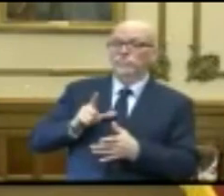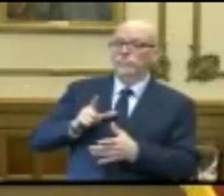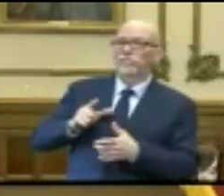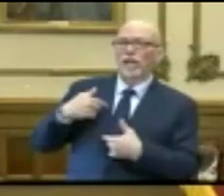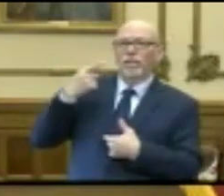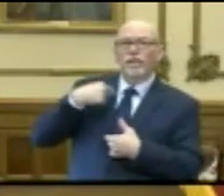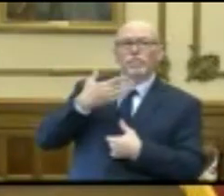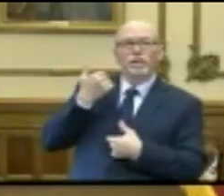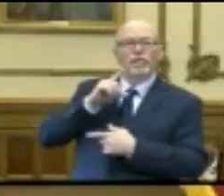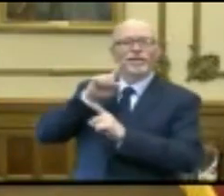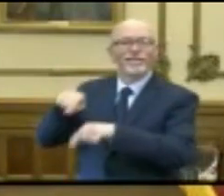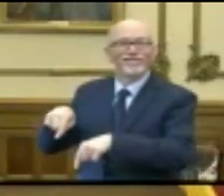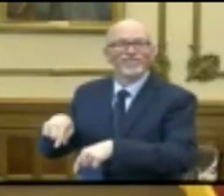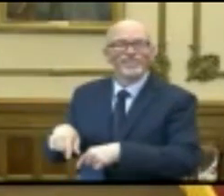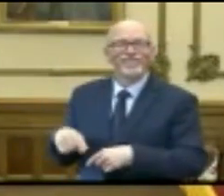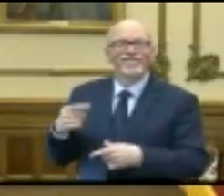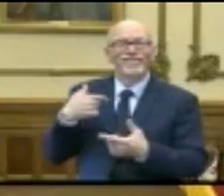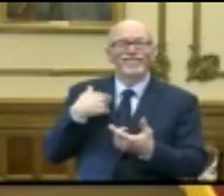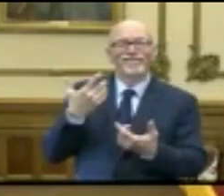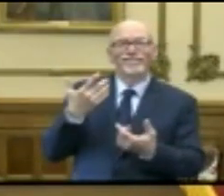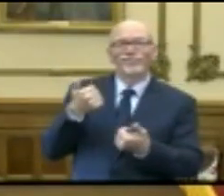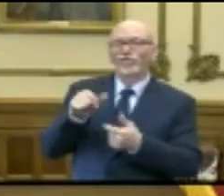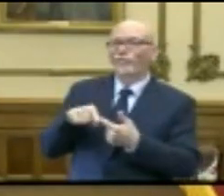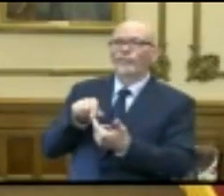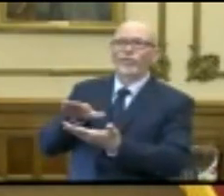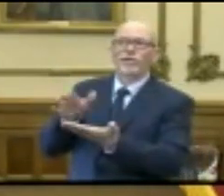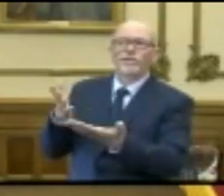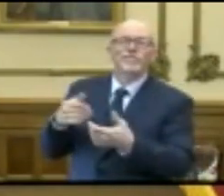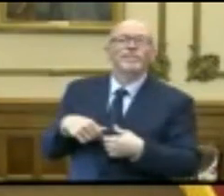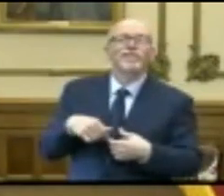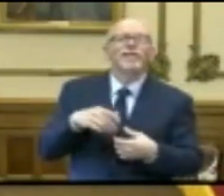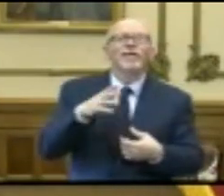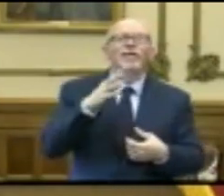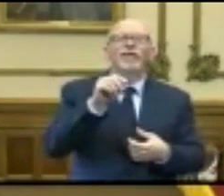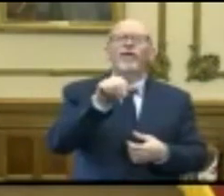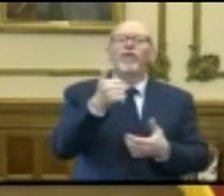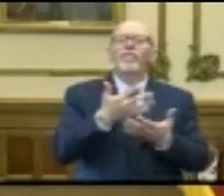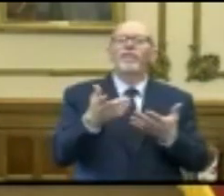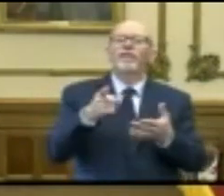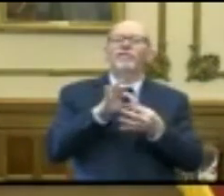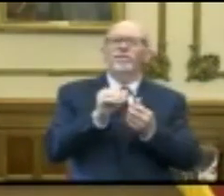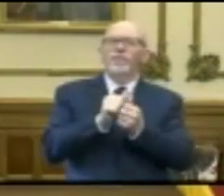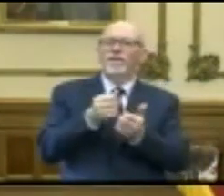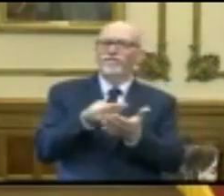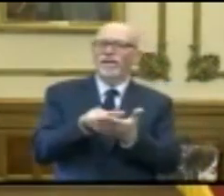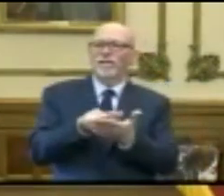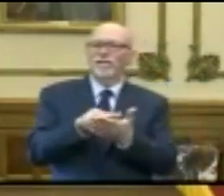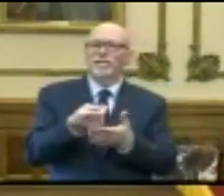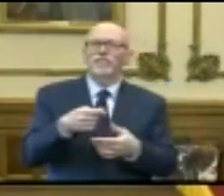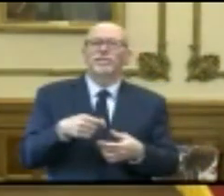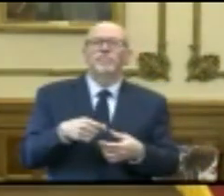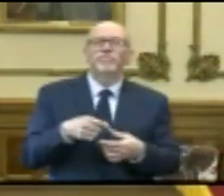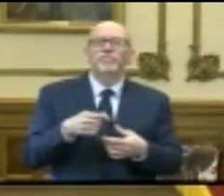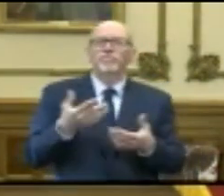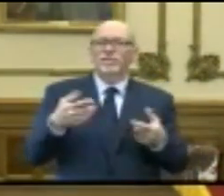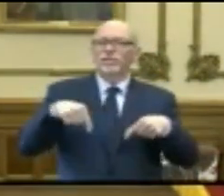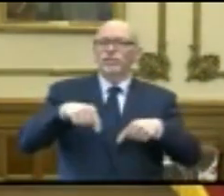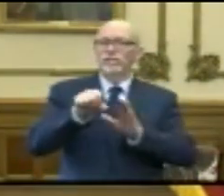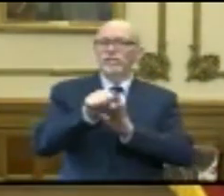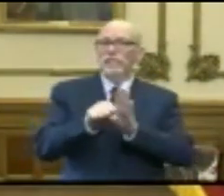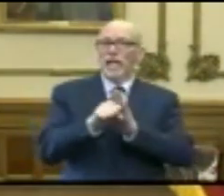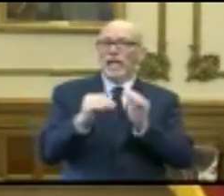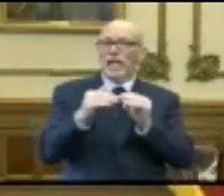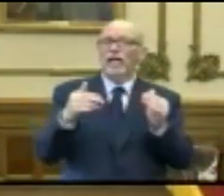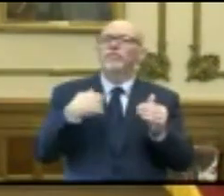I thought I'd address that. The other thing I would mention with respect to funding here at the state level,